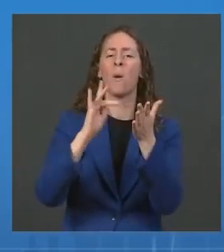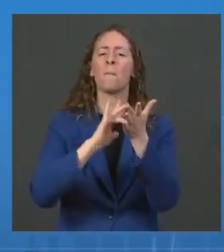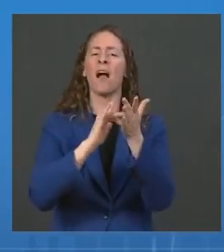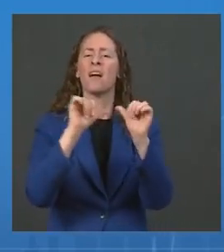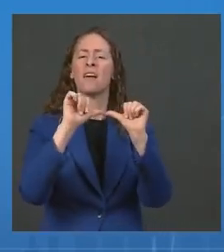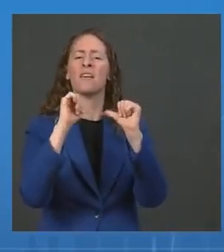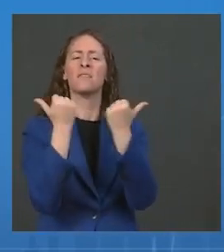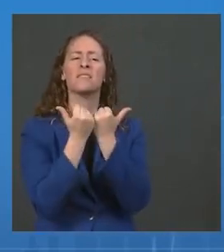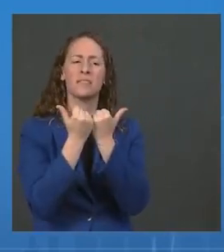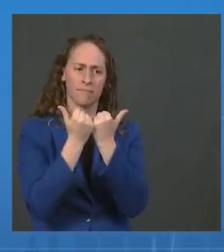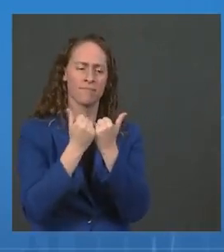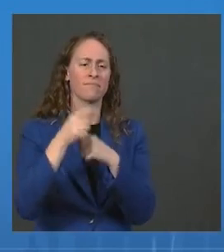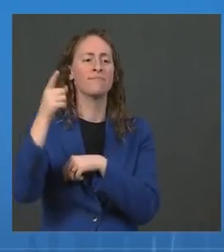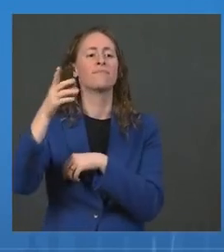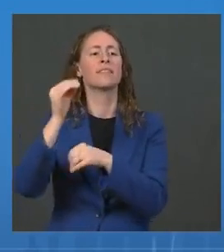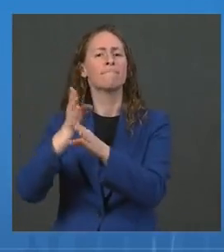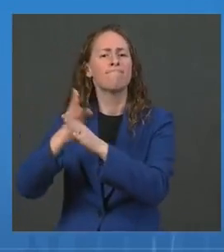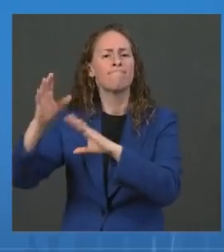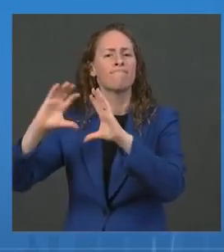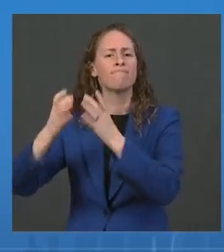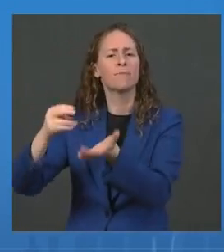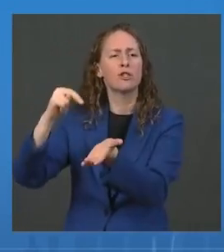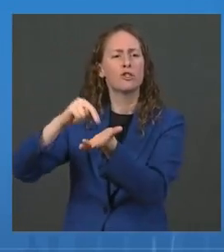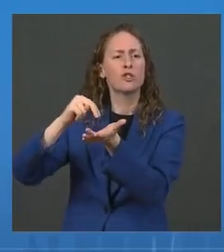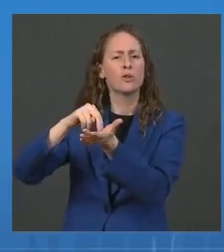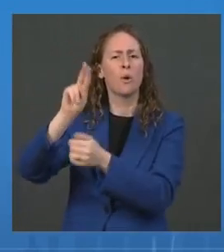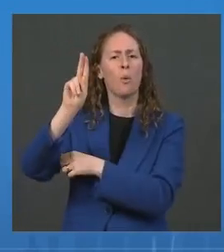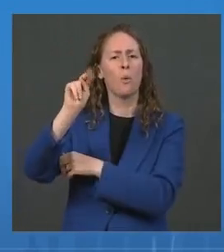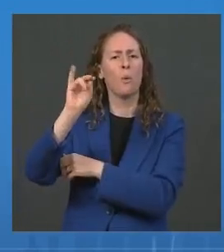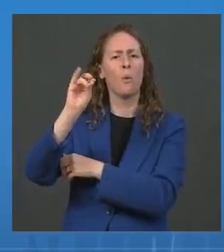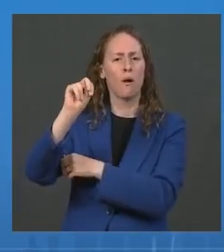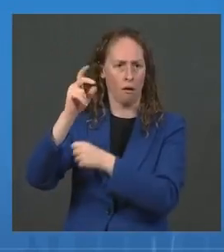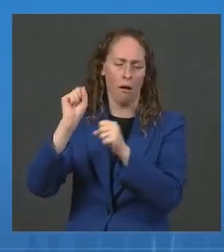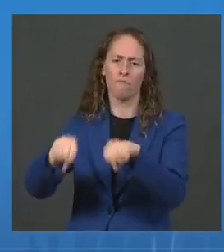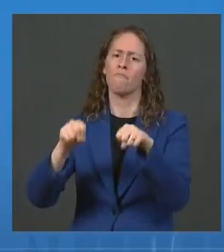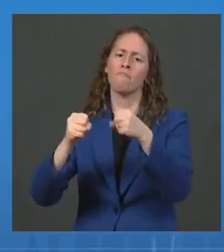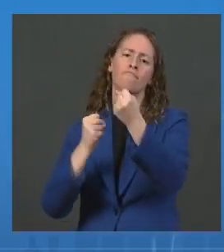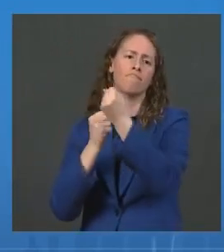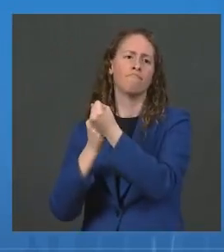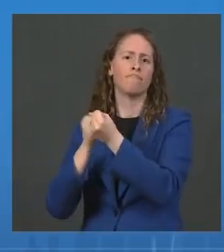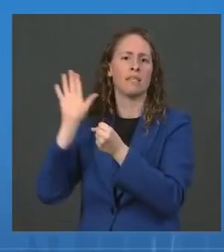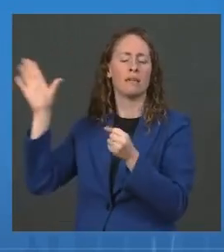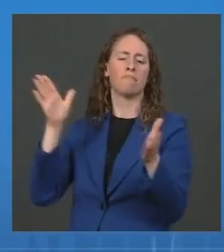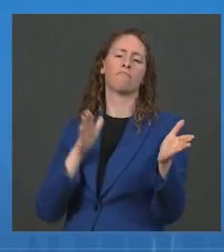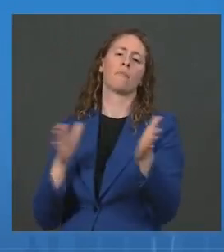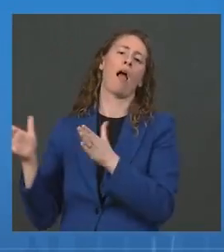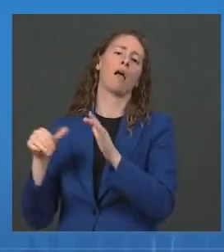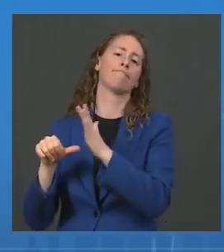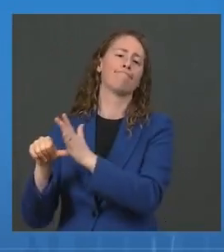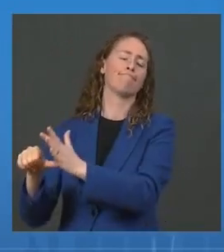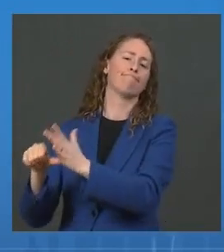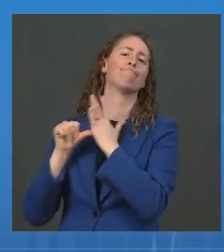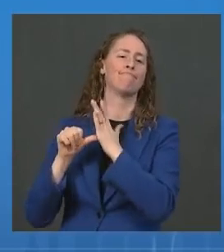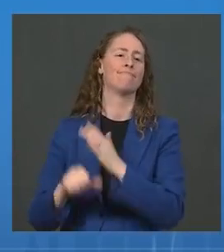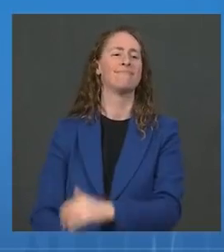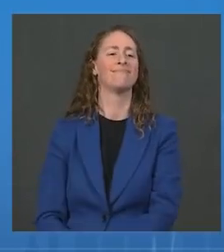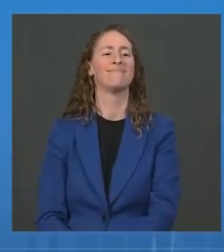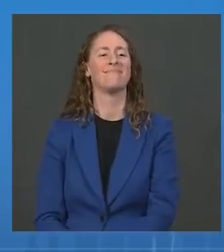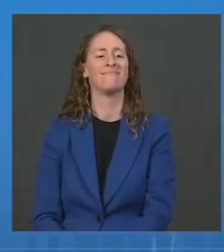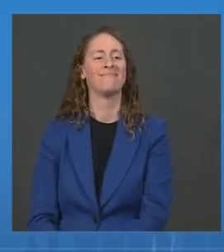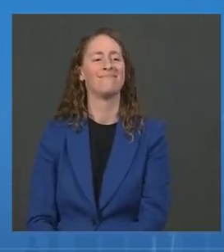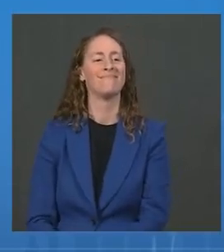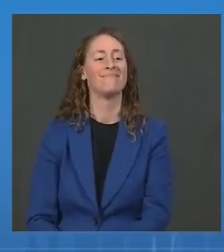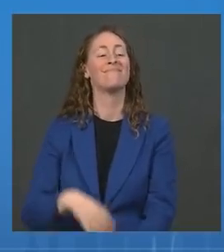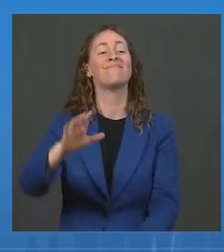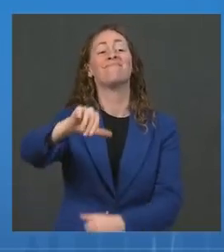endorsed what they called the President's robust plan. The Business Roundtable, which represents more than 200 businesses